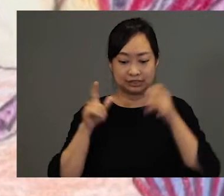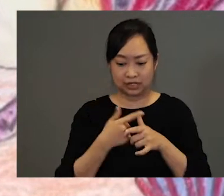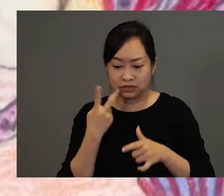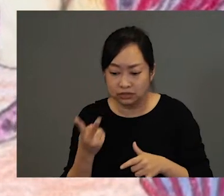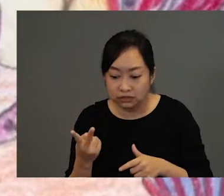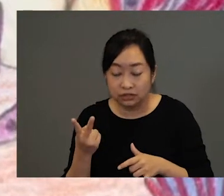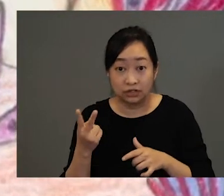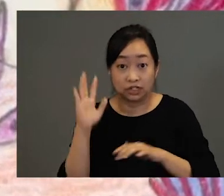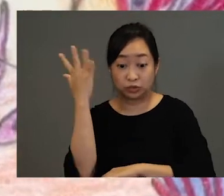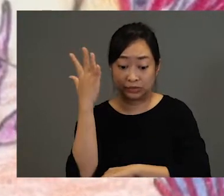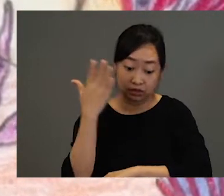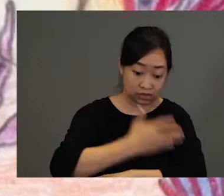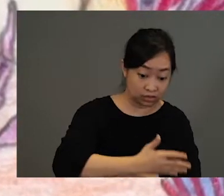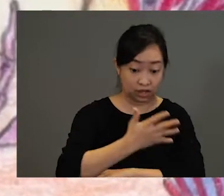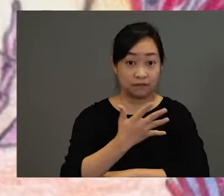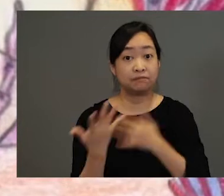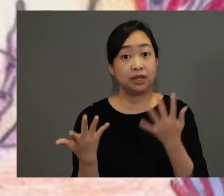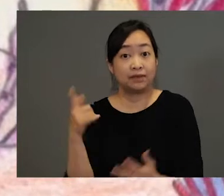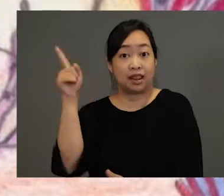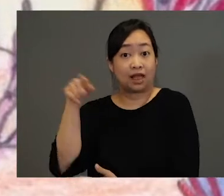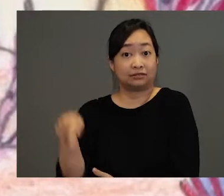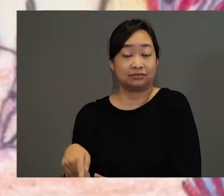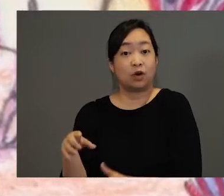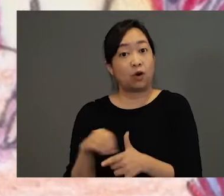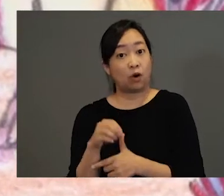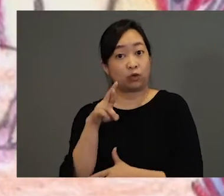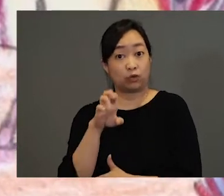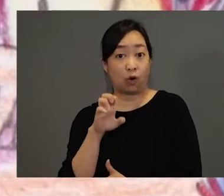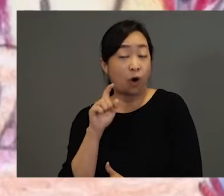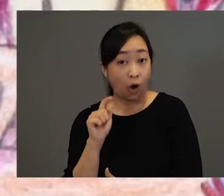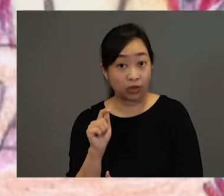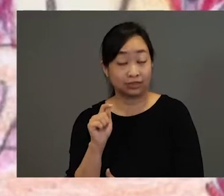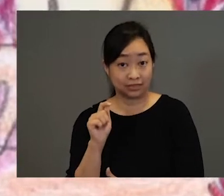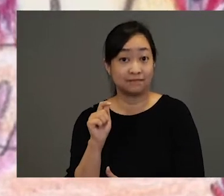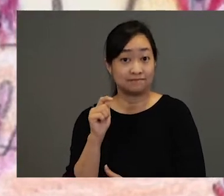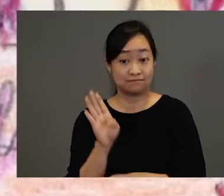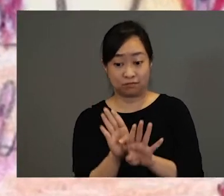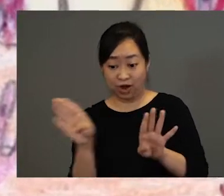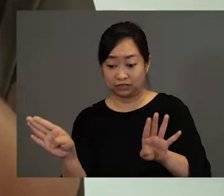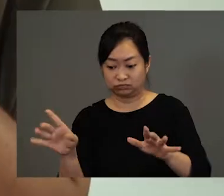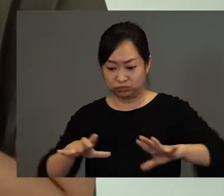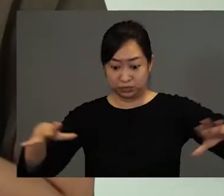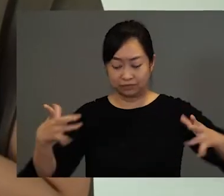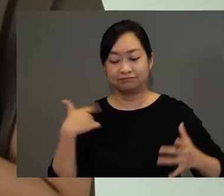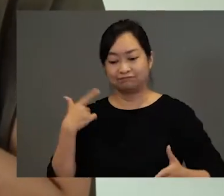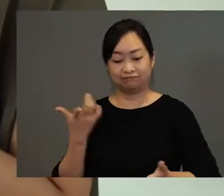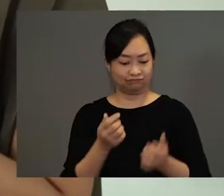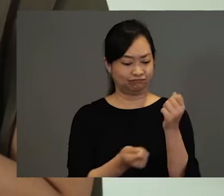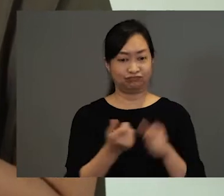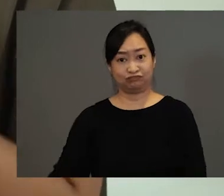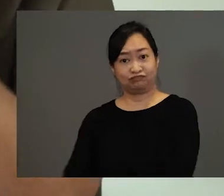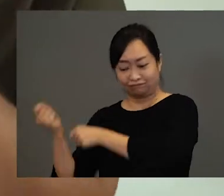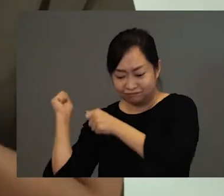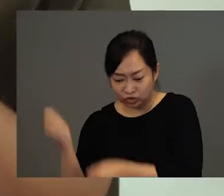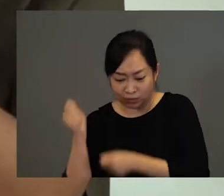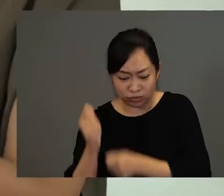and he would come upon a dead tree, perhaps struck by lightning or some rotting branches. And then he would use his